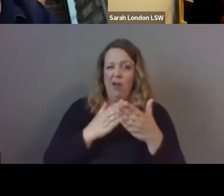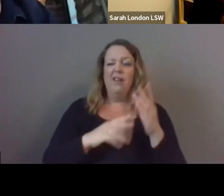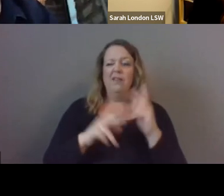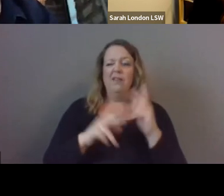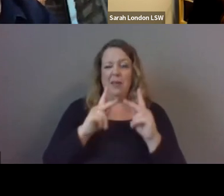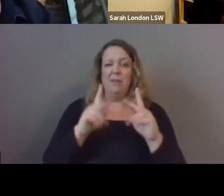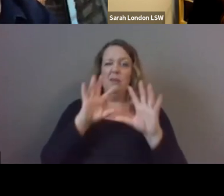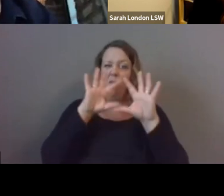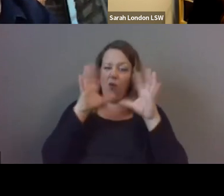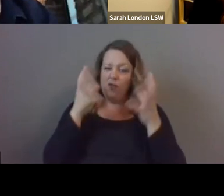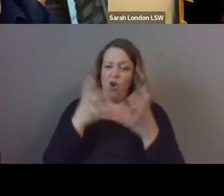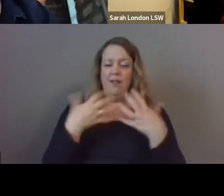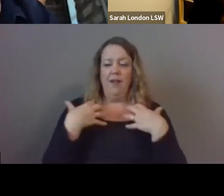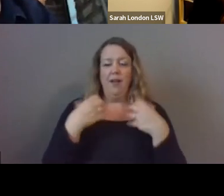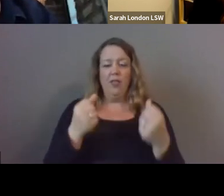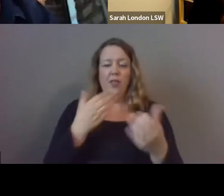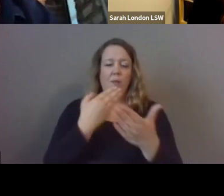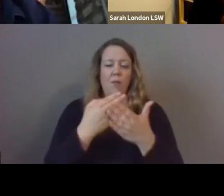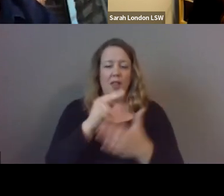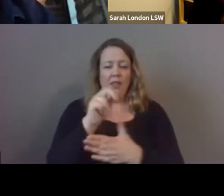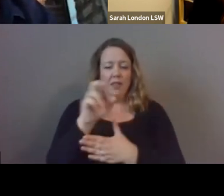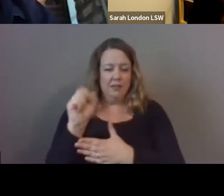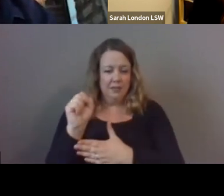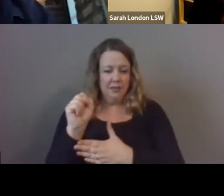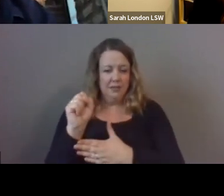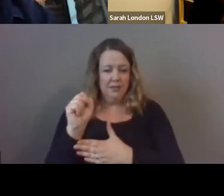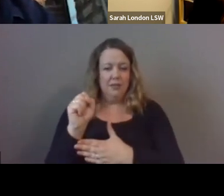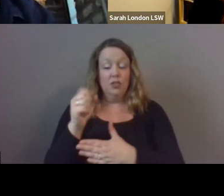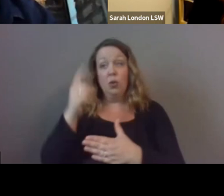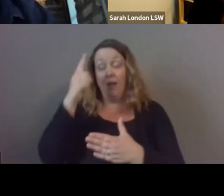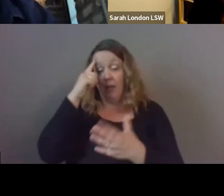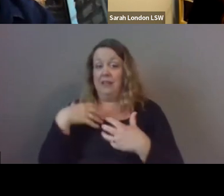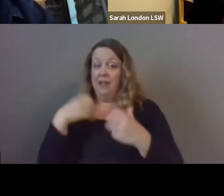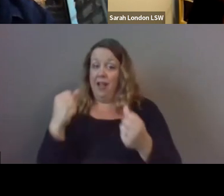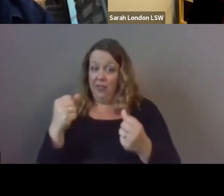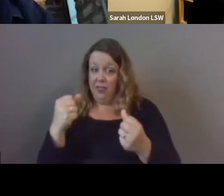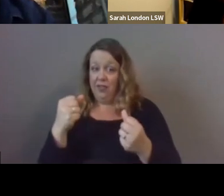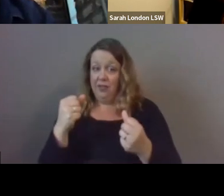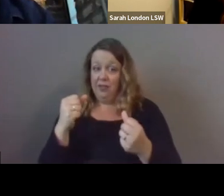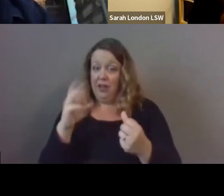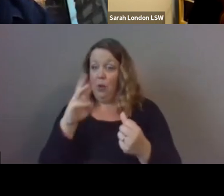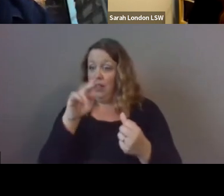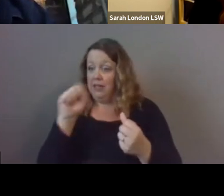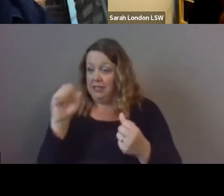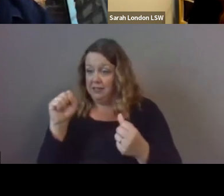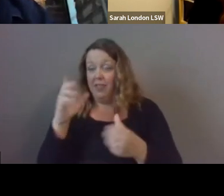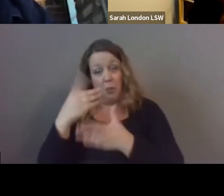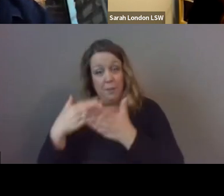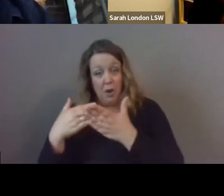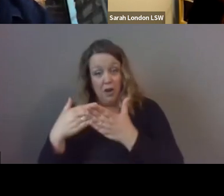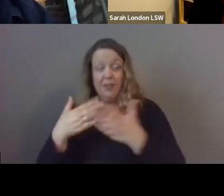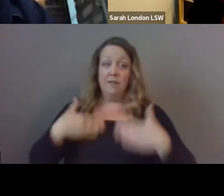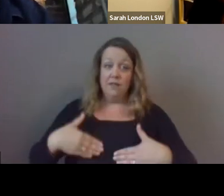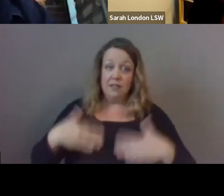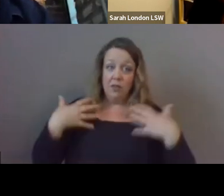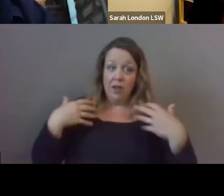health and wellness right so you have your mental health and wellness but that's just one piece because you have your physical health and